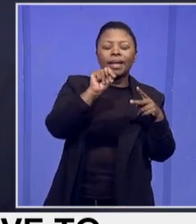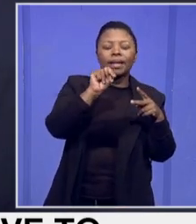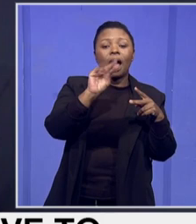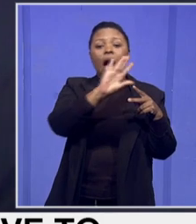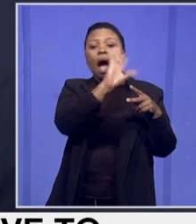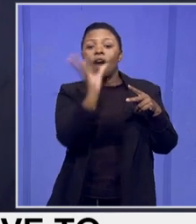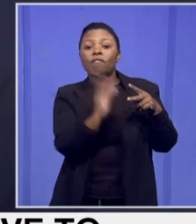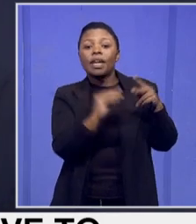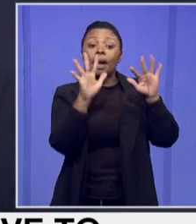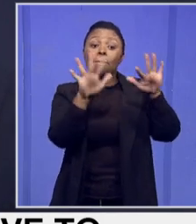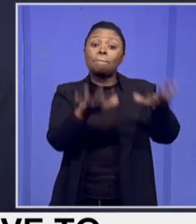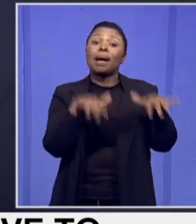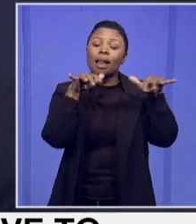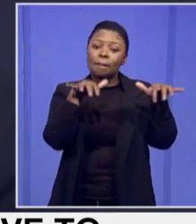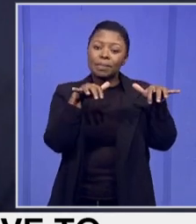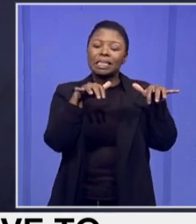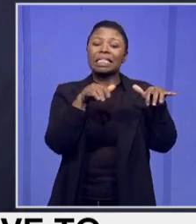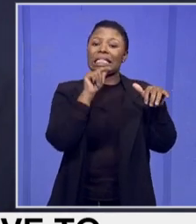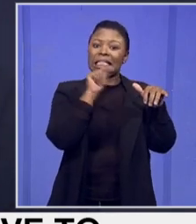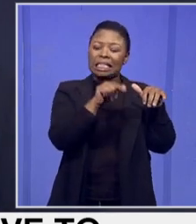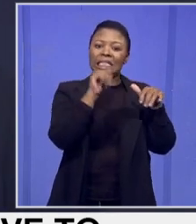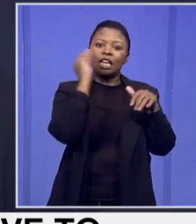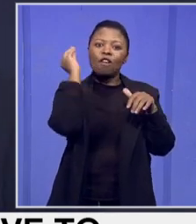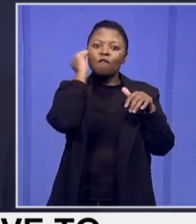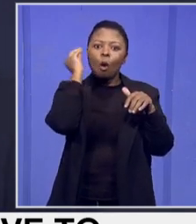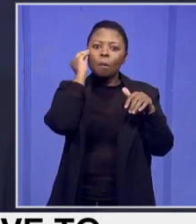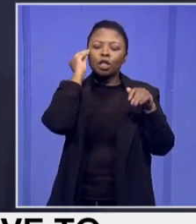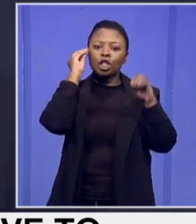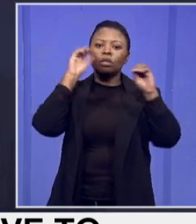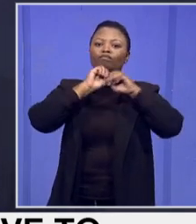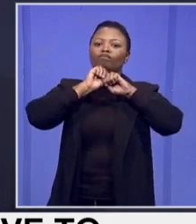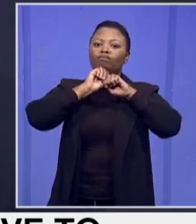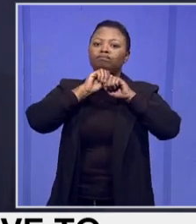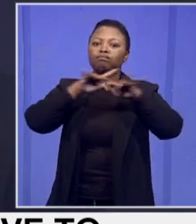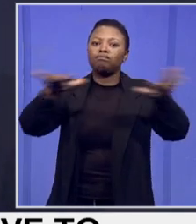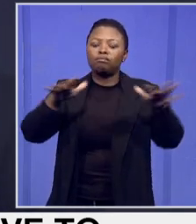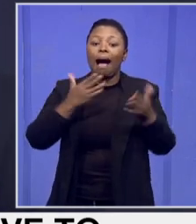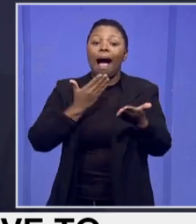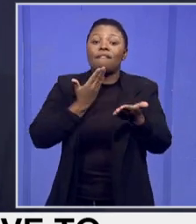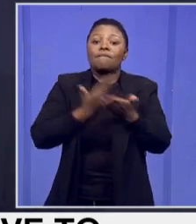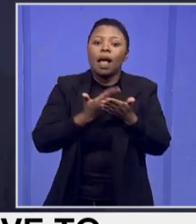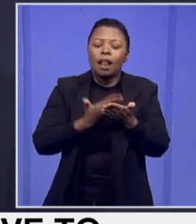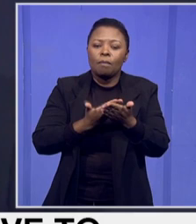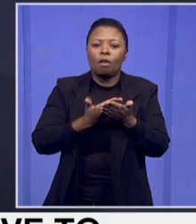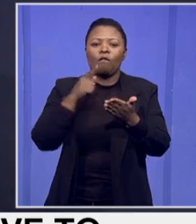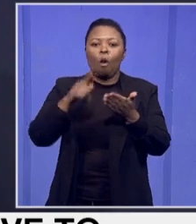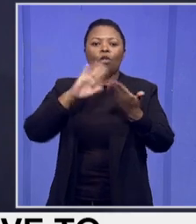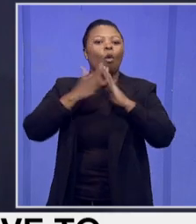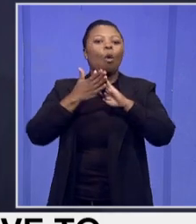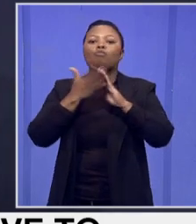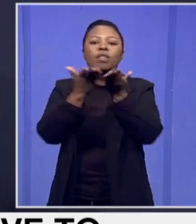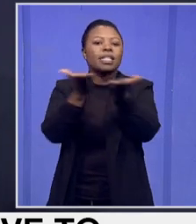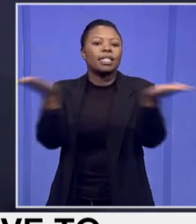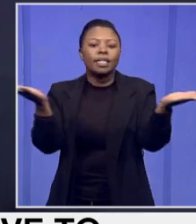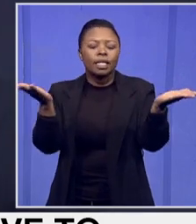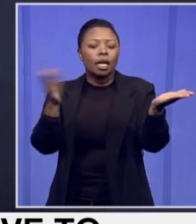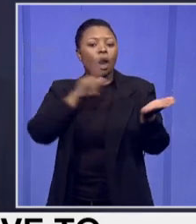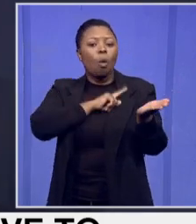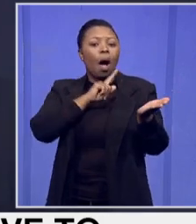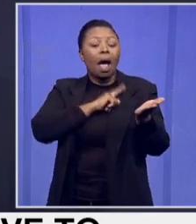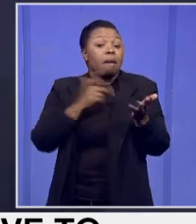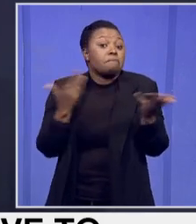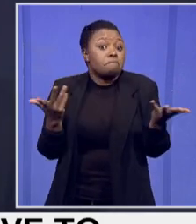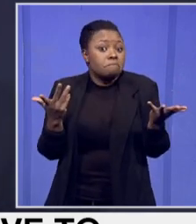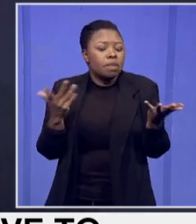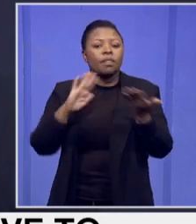make sure that that information is widely made available to citizens. Because at the end of the day, the citizens are